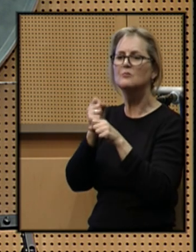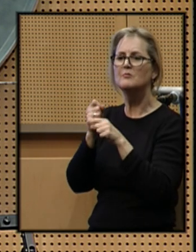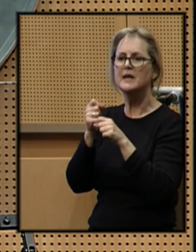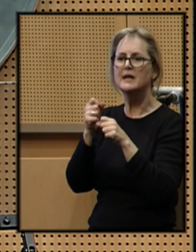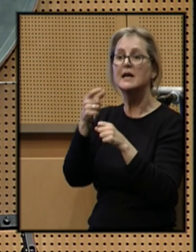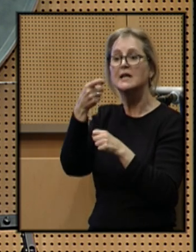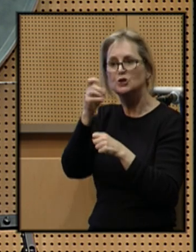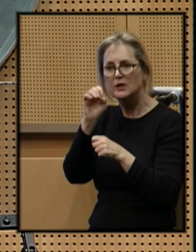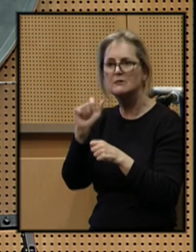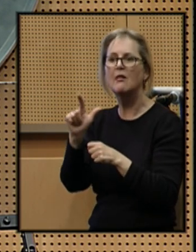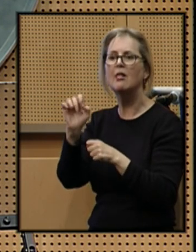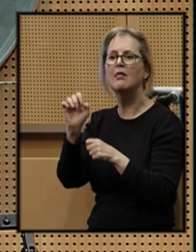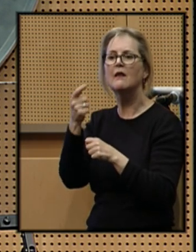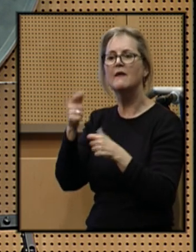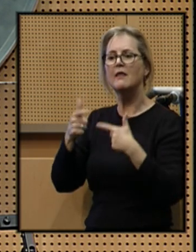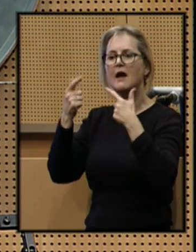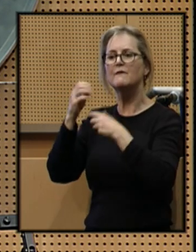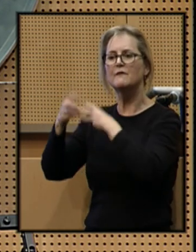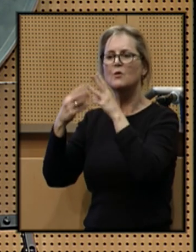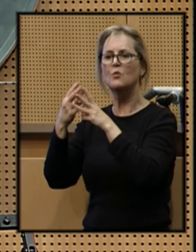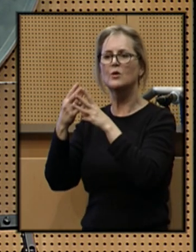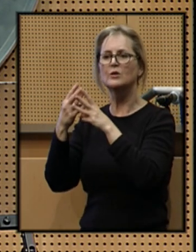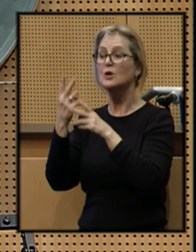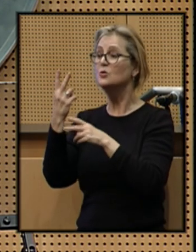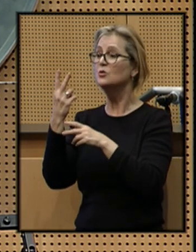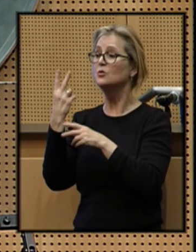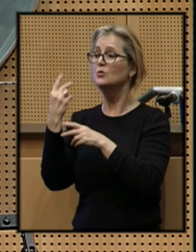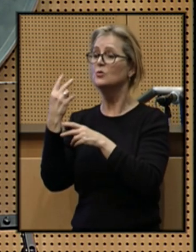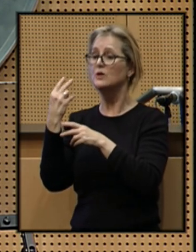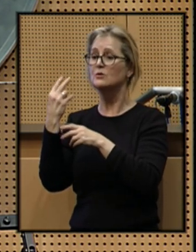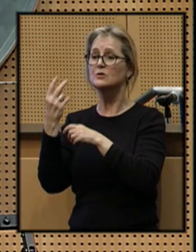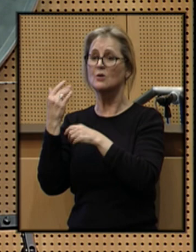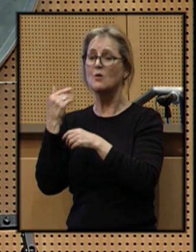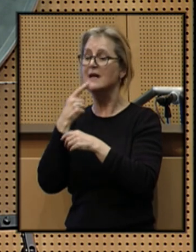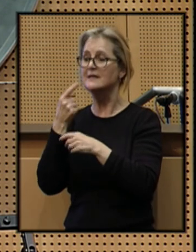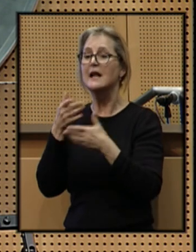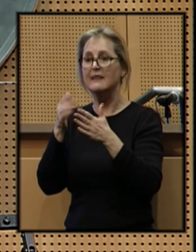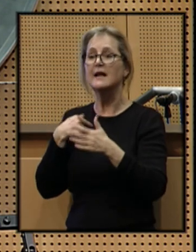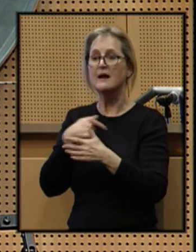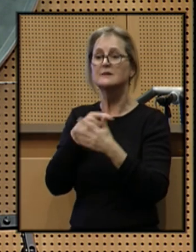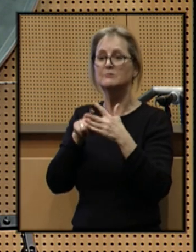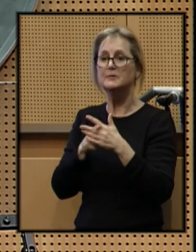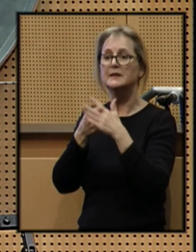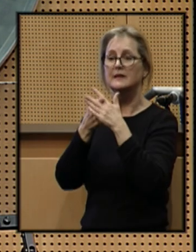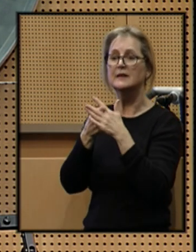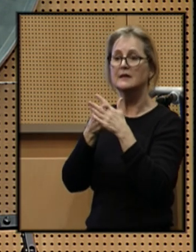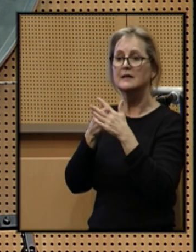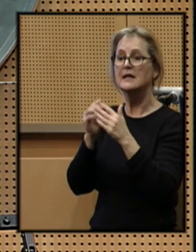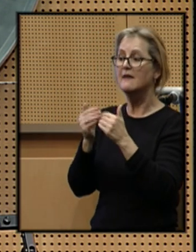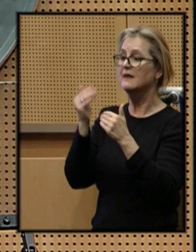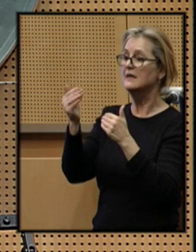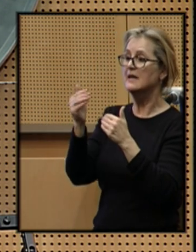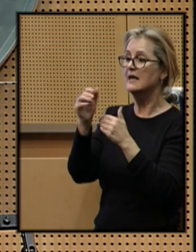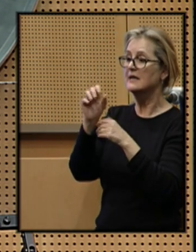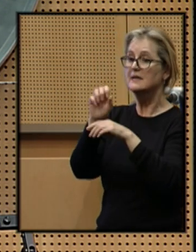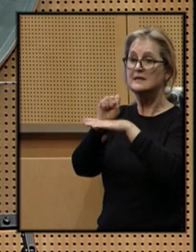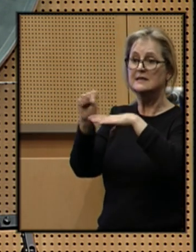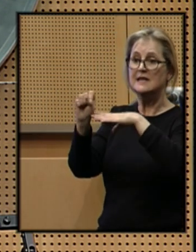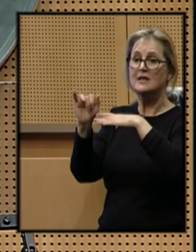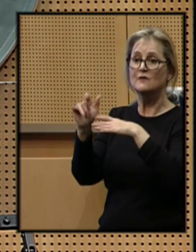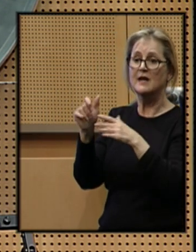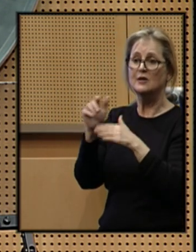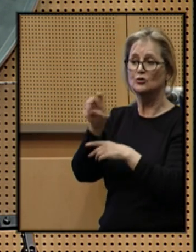the life of the world. Two years ago, I said, let us begin the next stage of that journey.